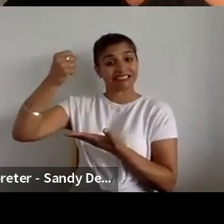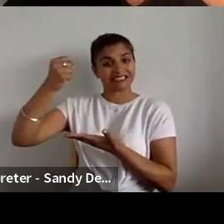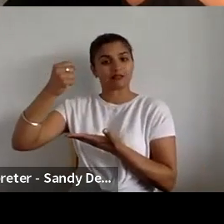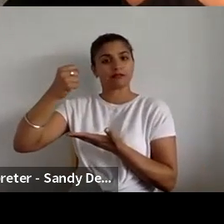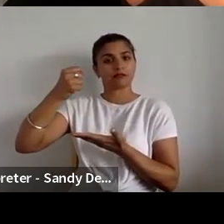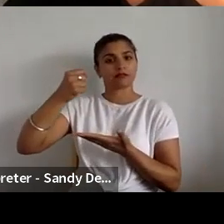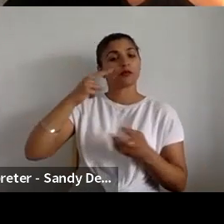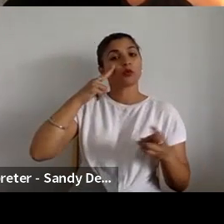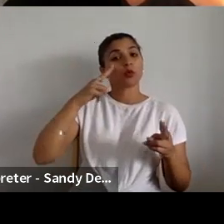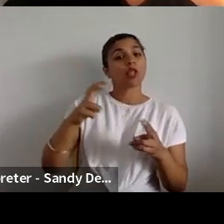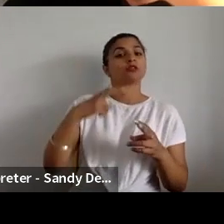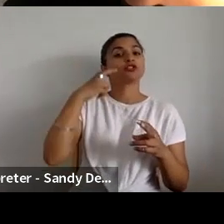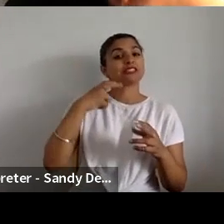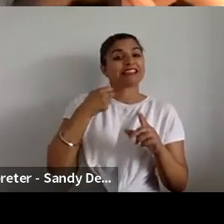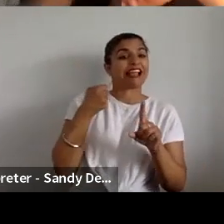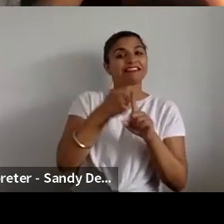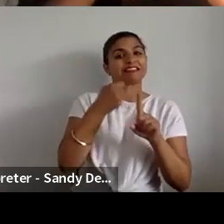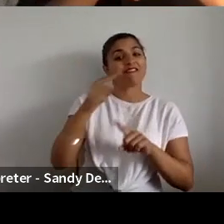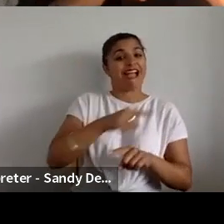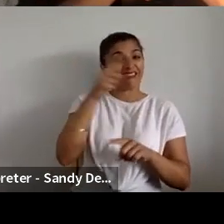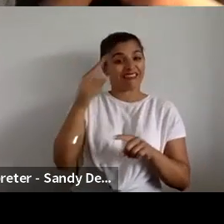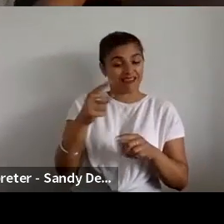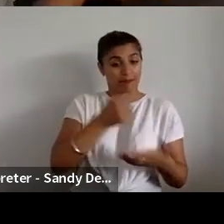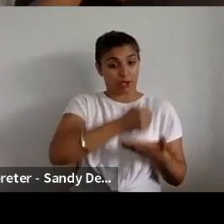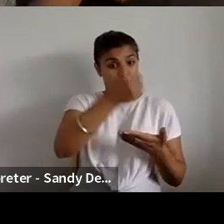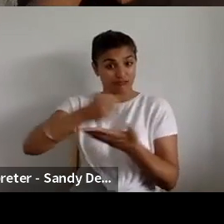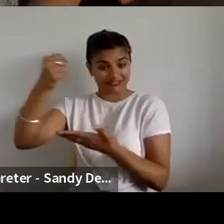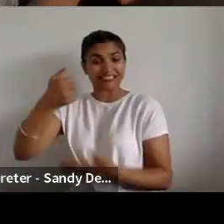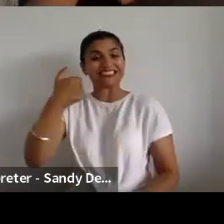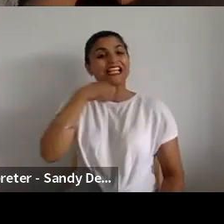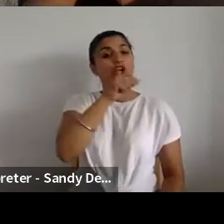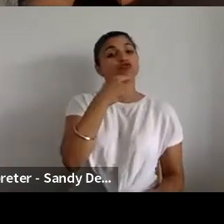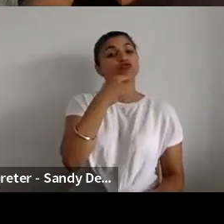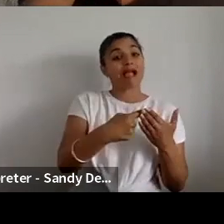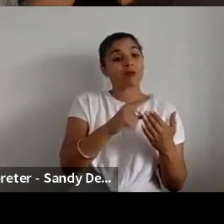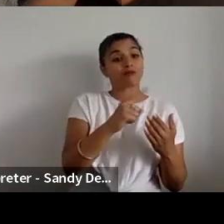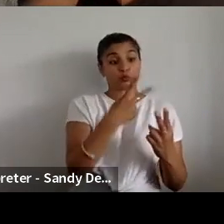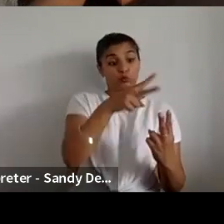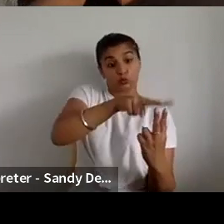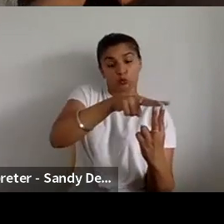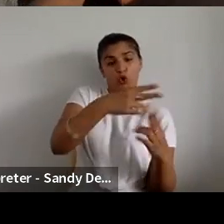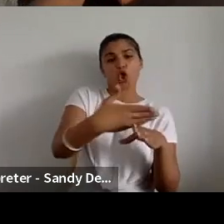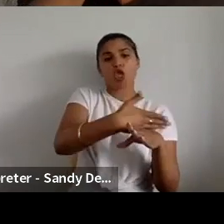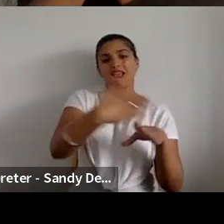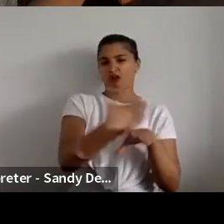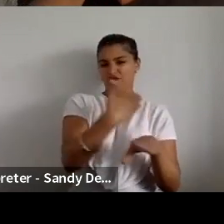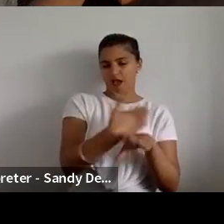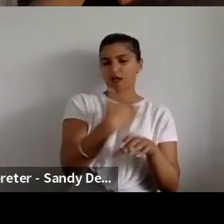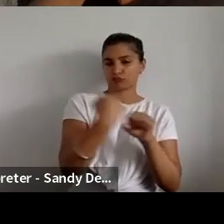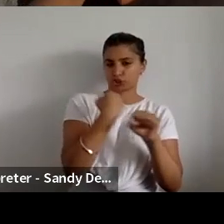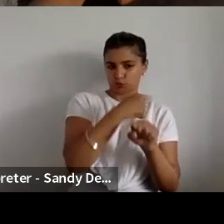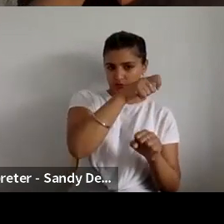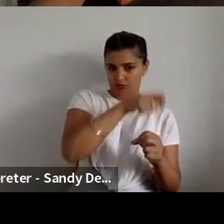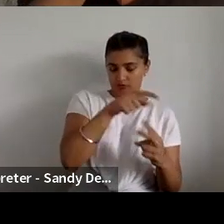bursaries of £600 for two early career producers and also for two mid